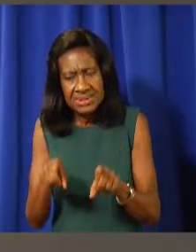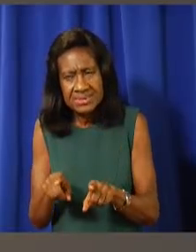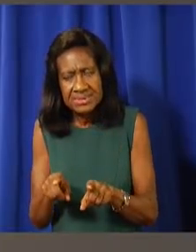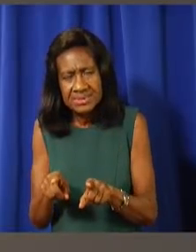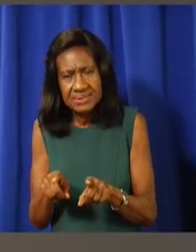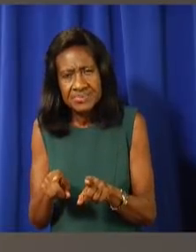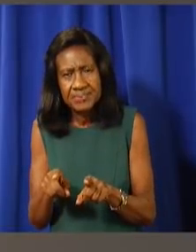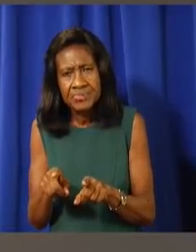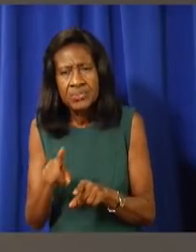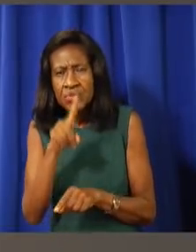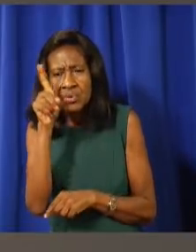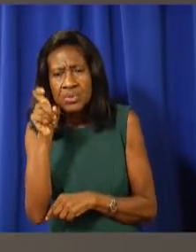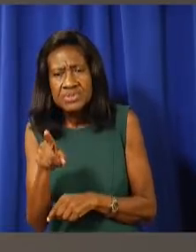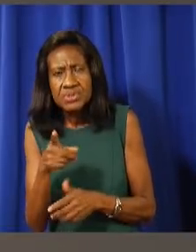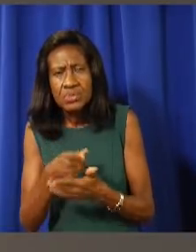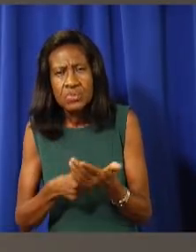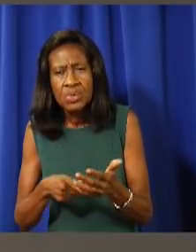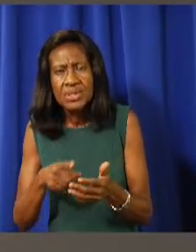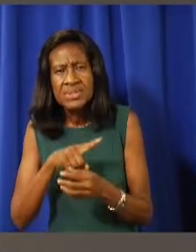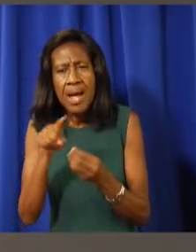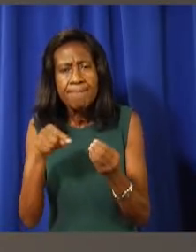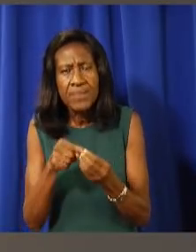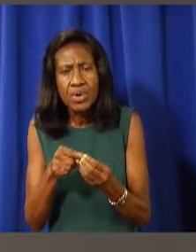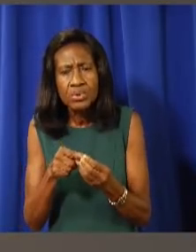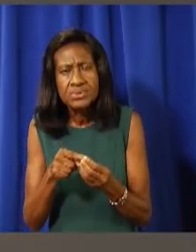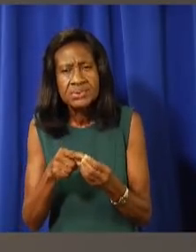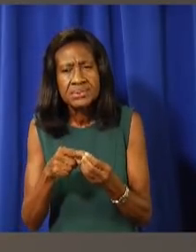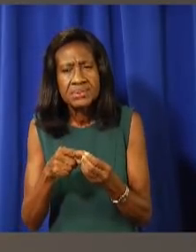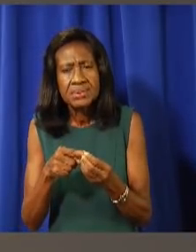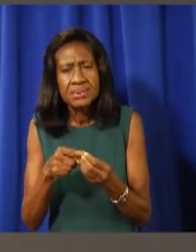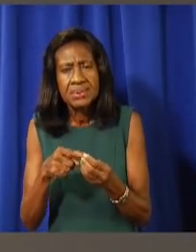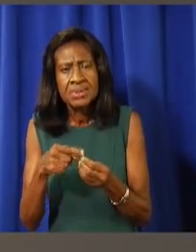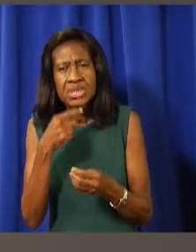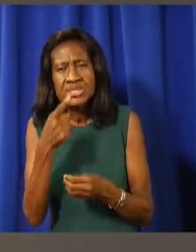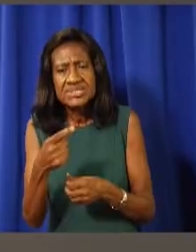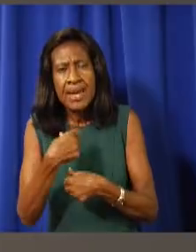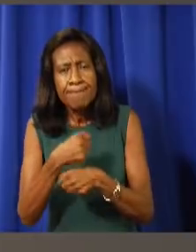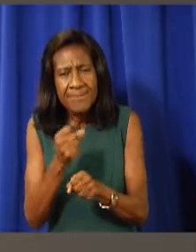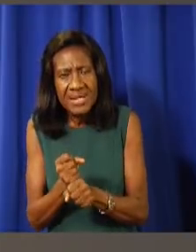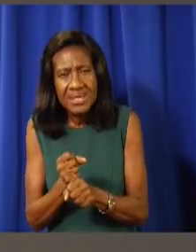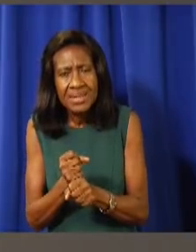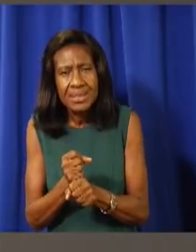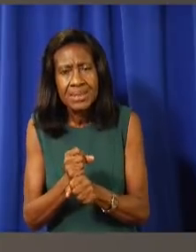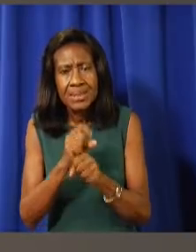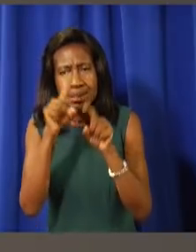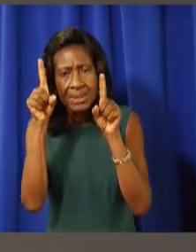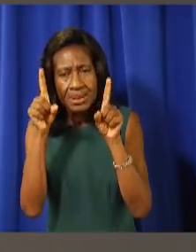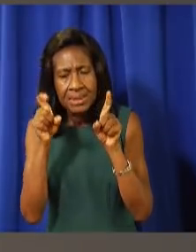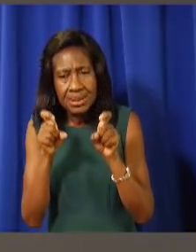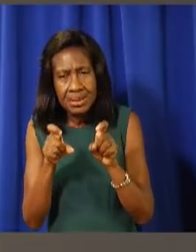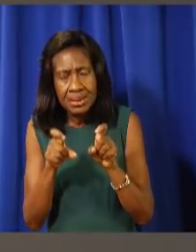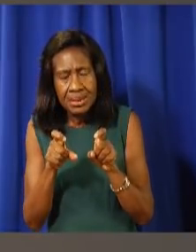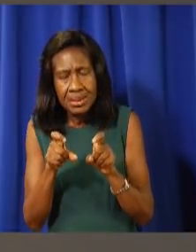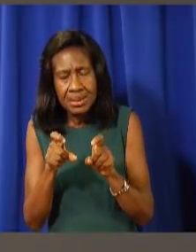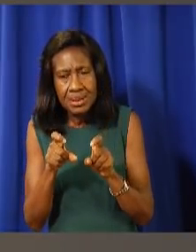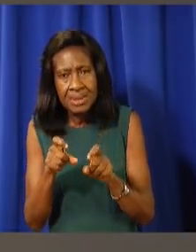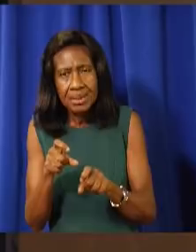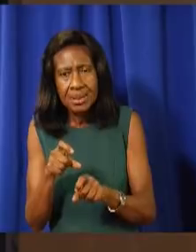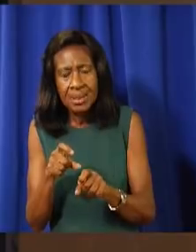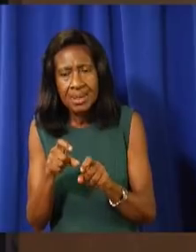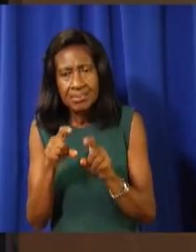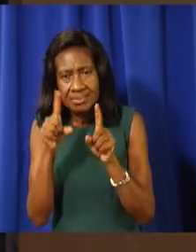is there, have we talked about doing that in In other areas? Or will it sort of be voluntary in just different groups across?